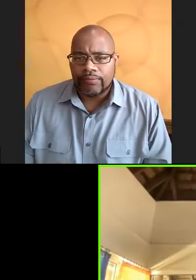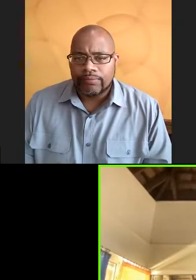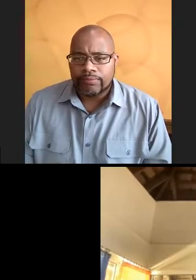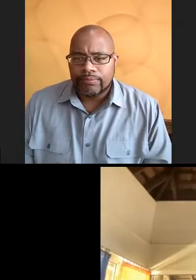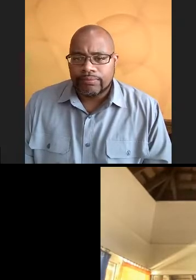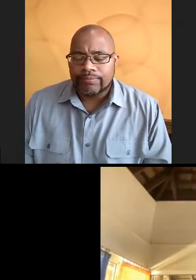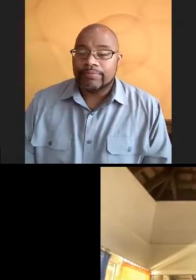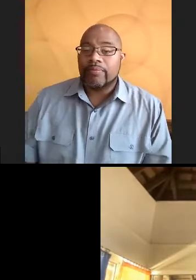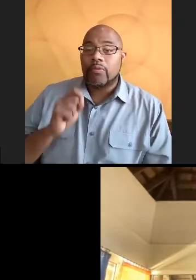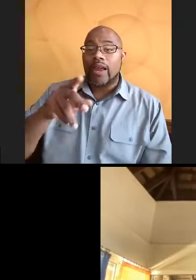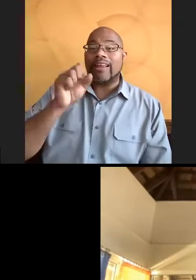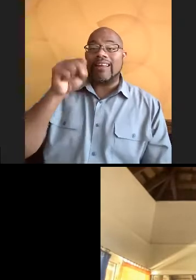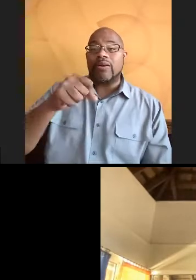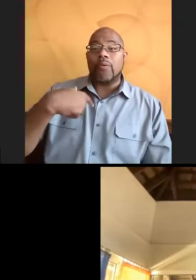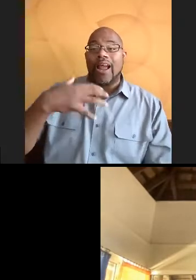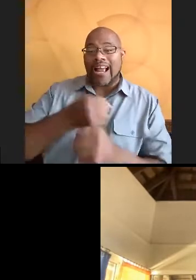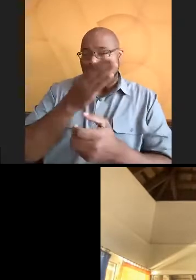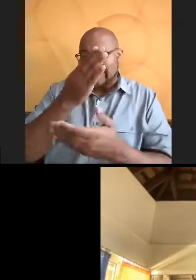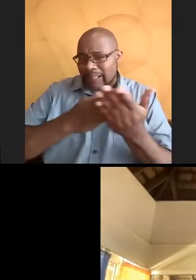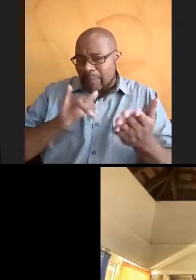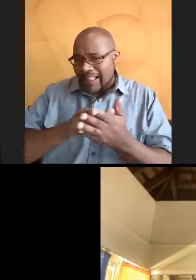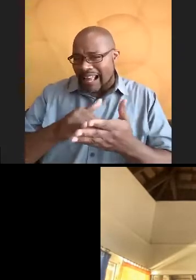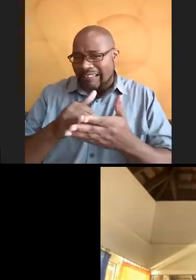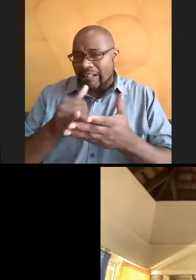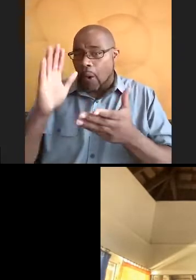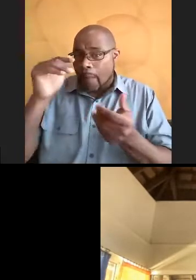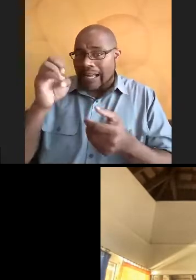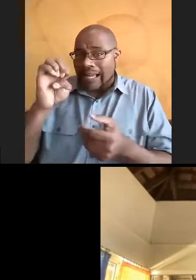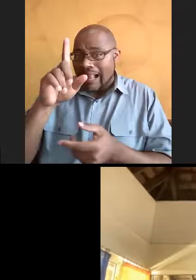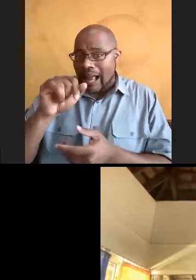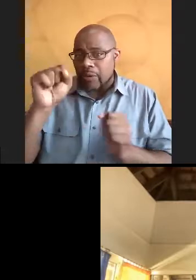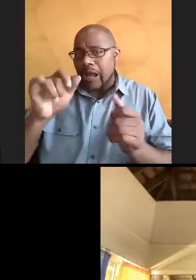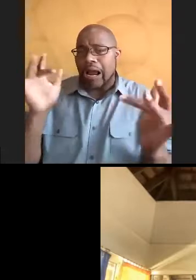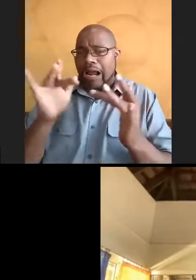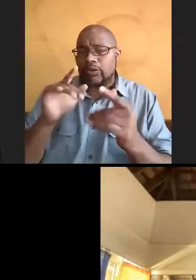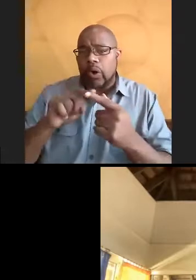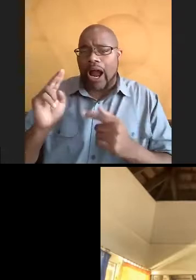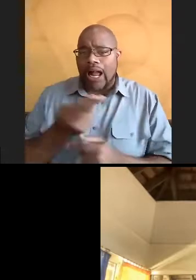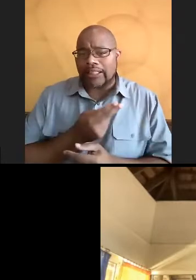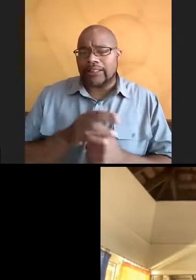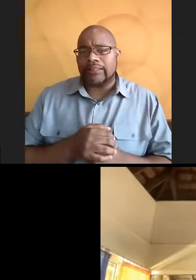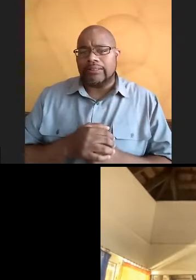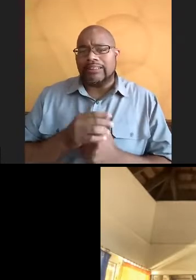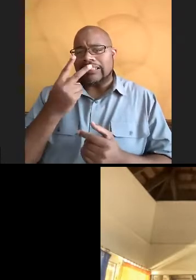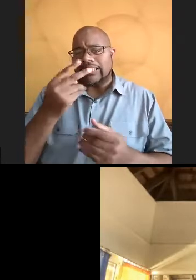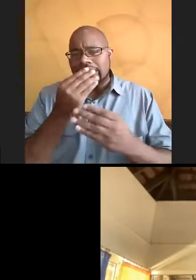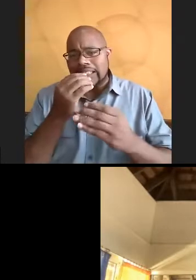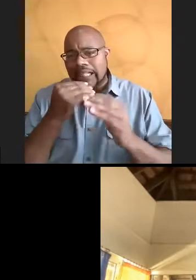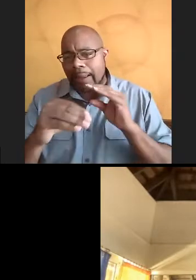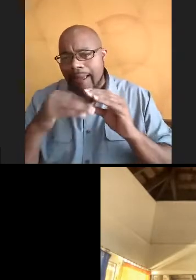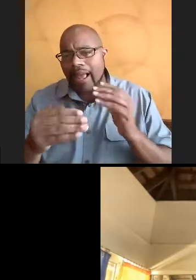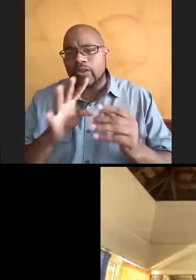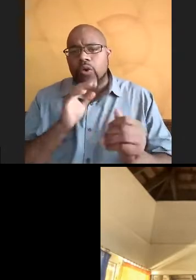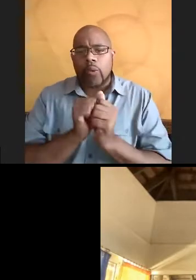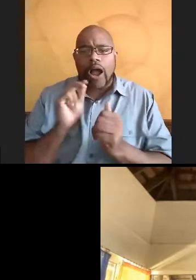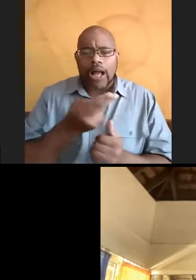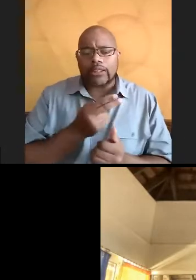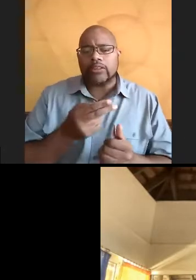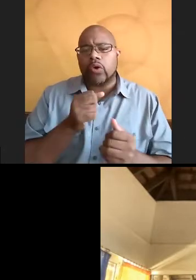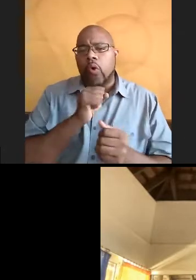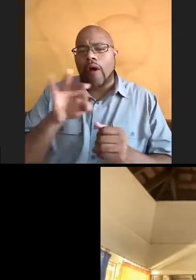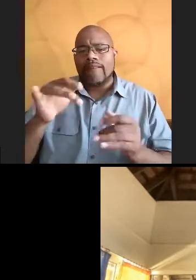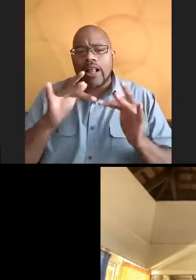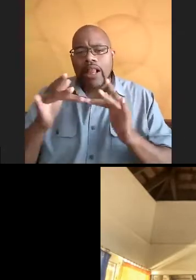Okay. Yeah, we got some of that. hopefully Eli, can also reach out to us and we can email and like talk offline about